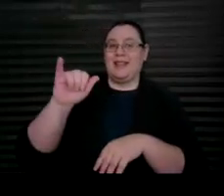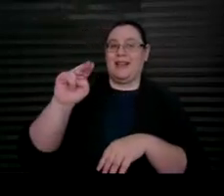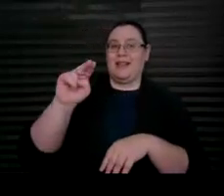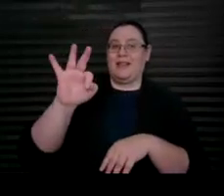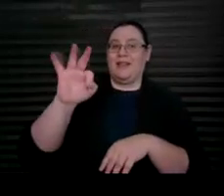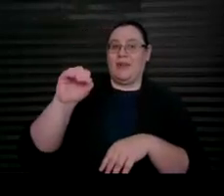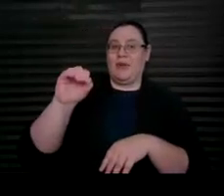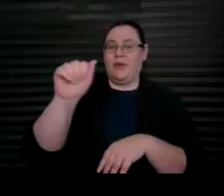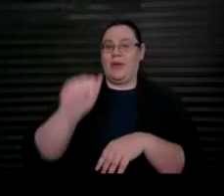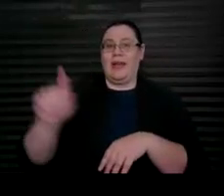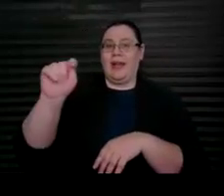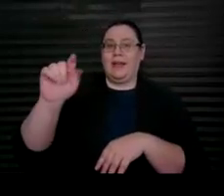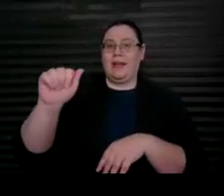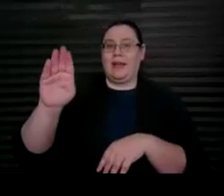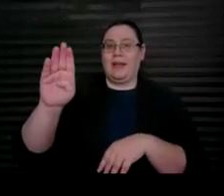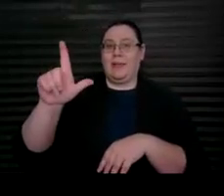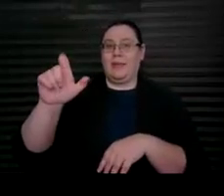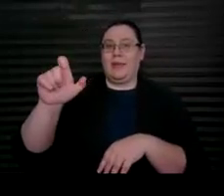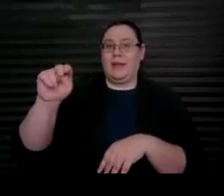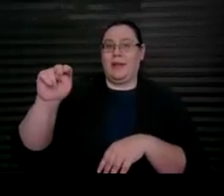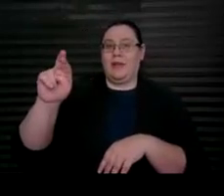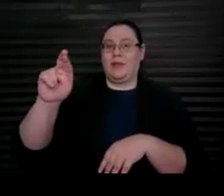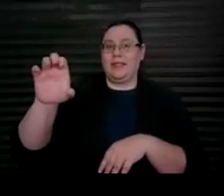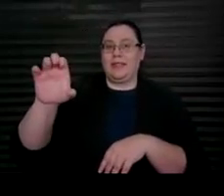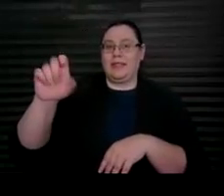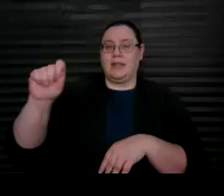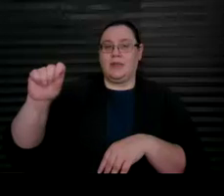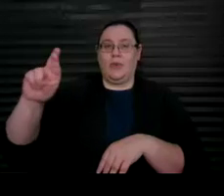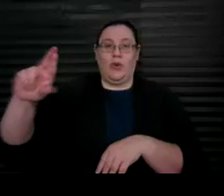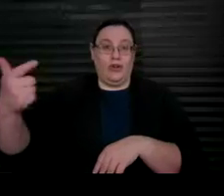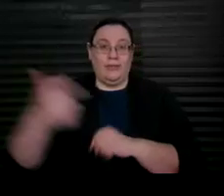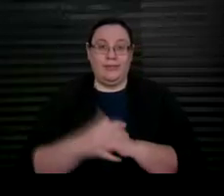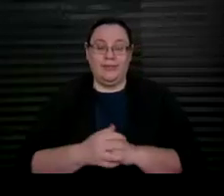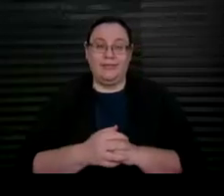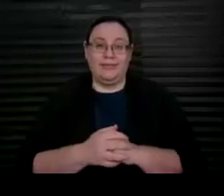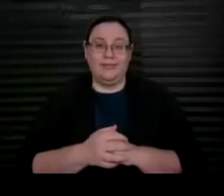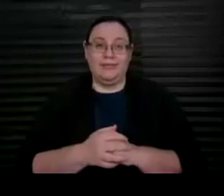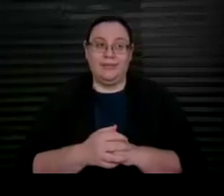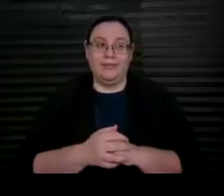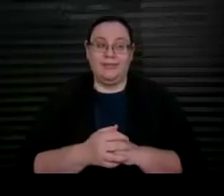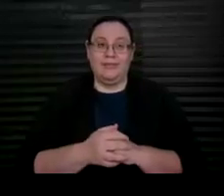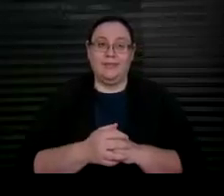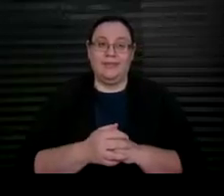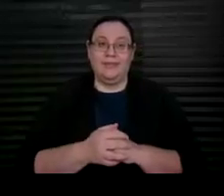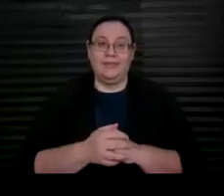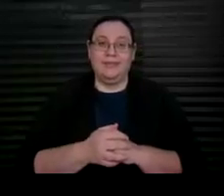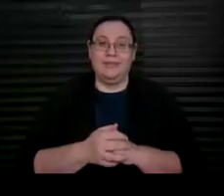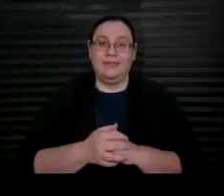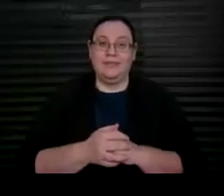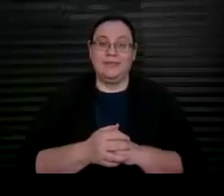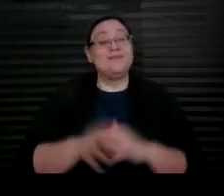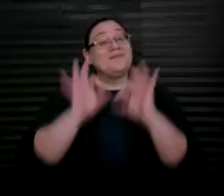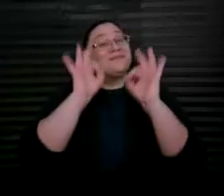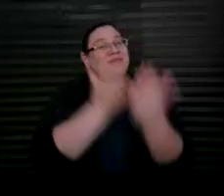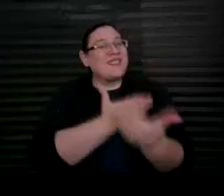ablenrc.org. Ablenrc.org. Thank